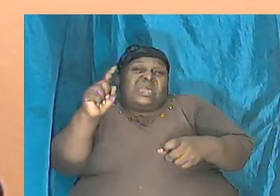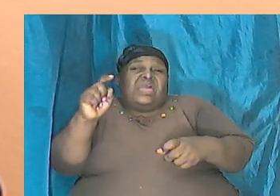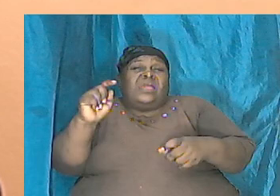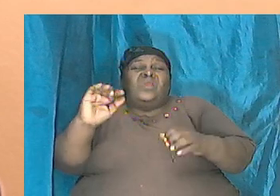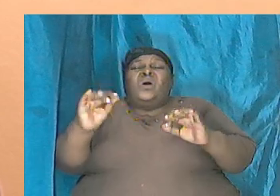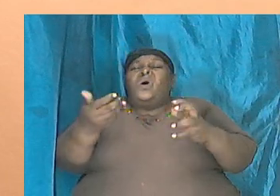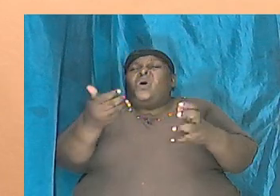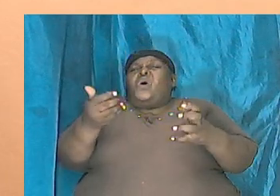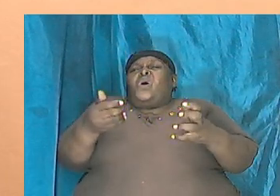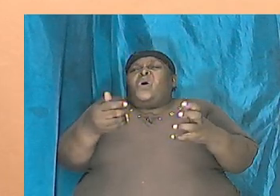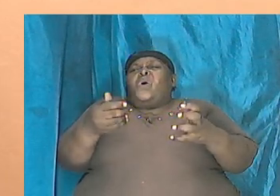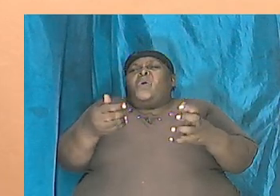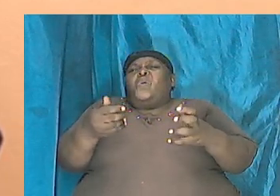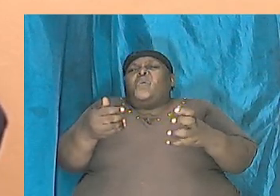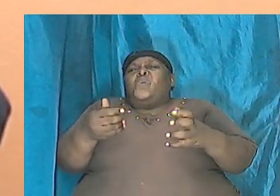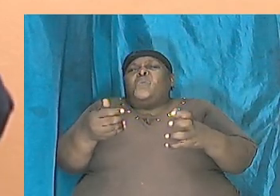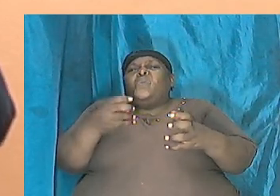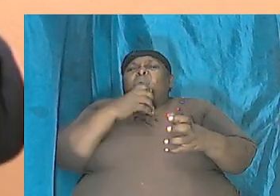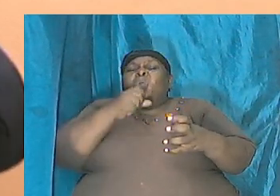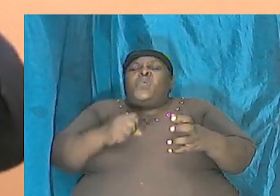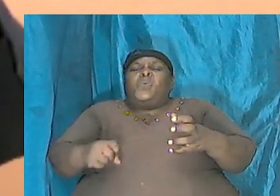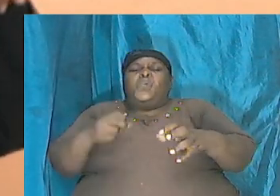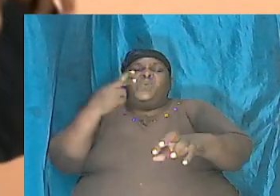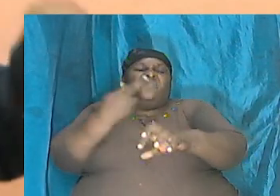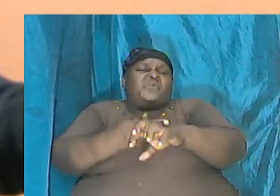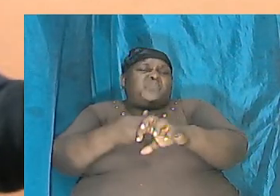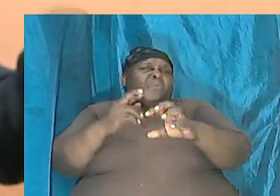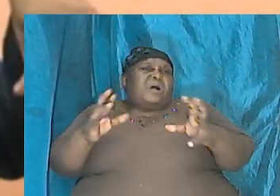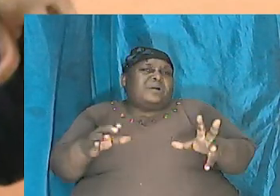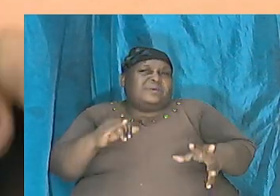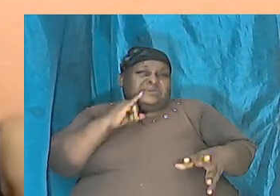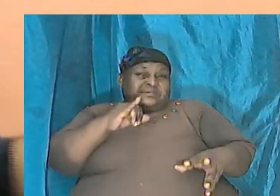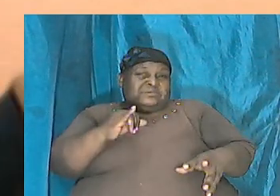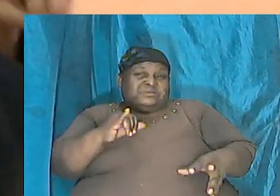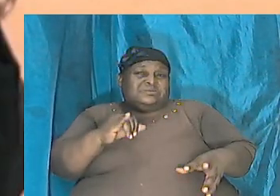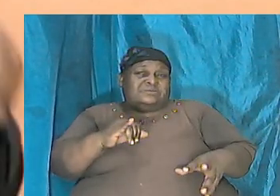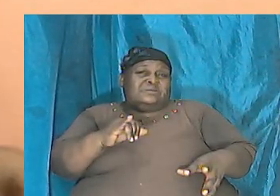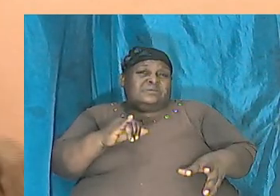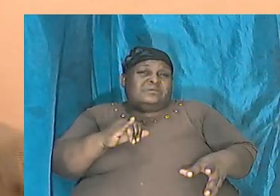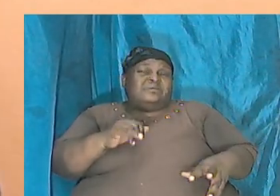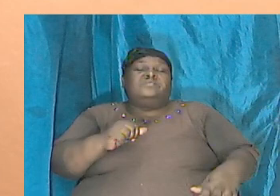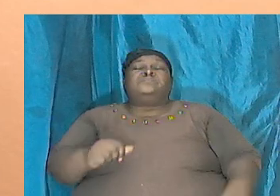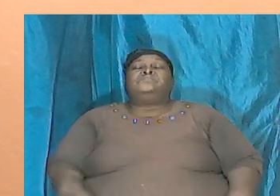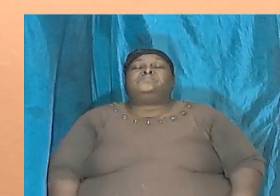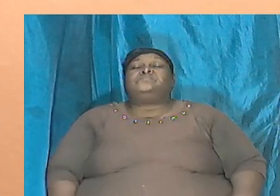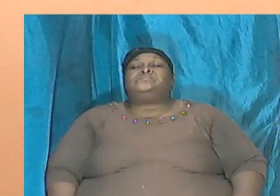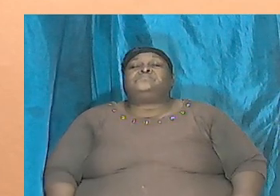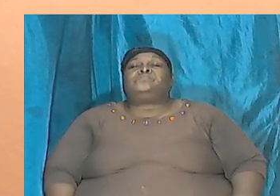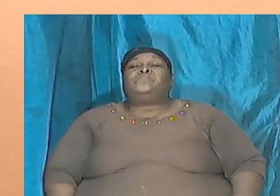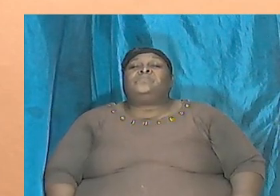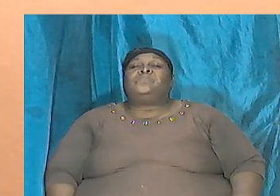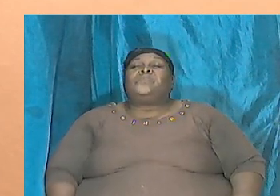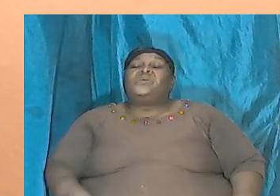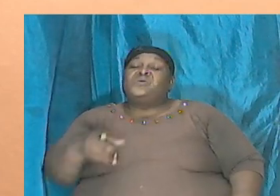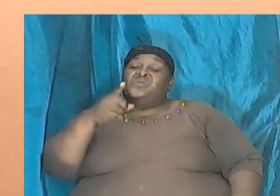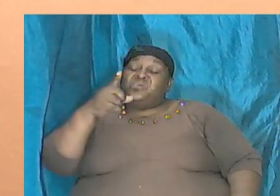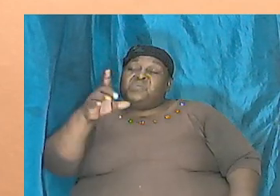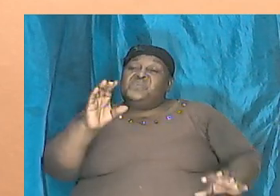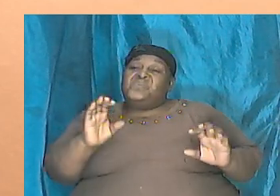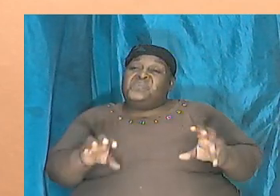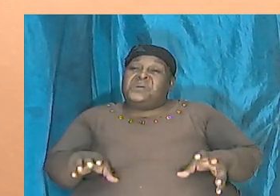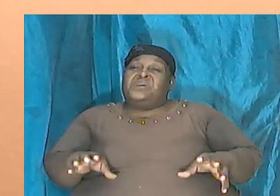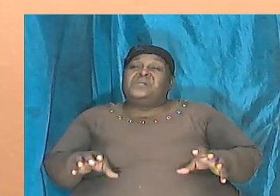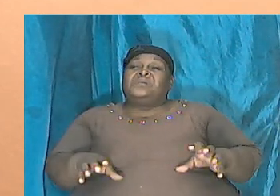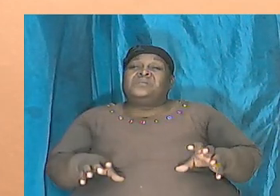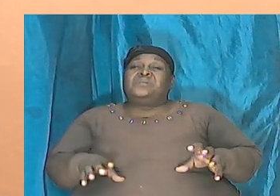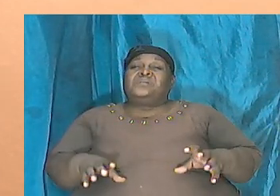rock was a hundred million years old. You can get a